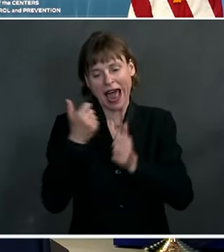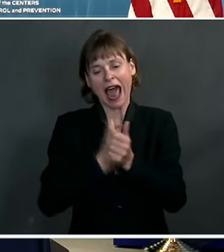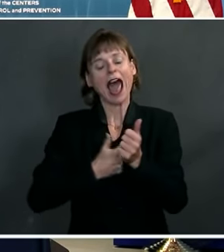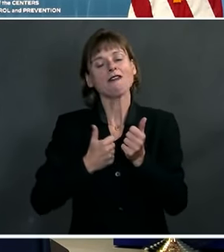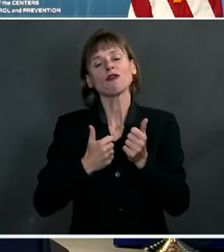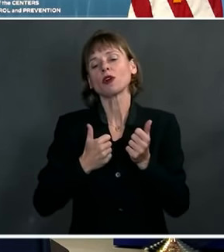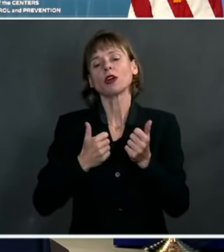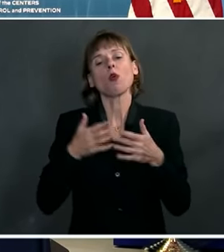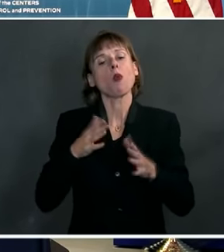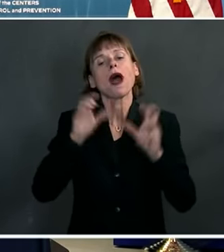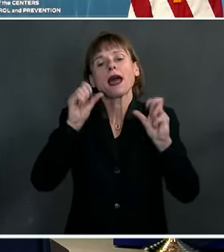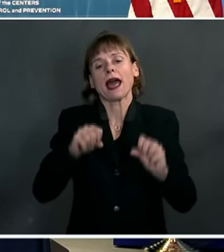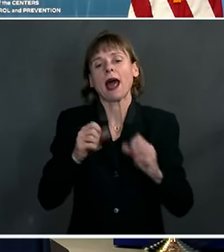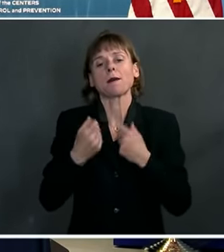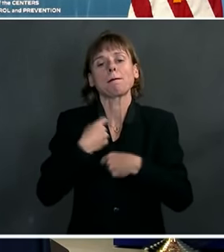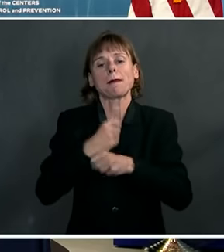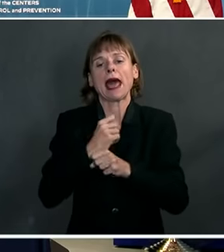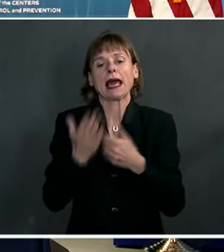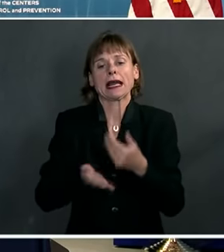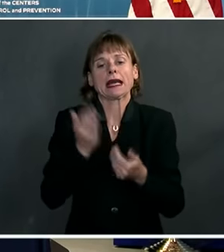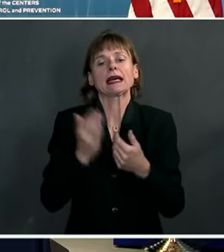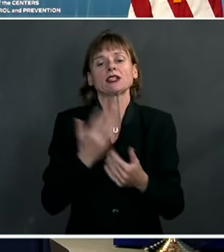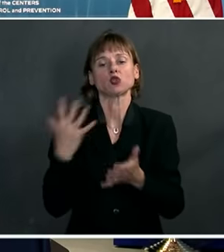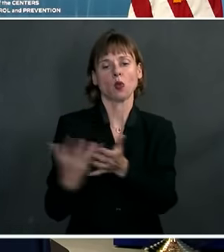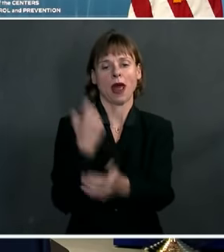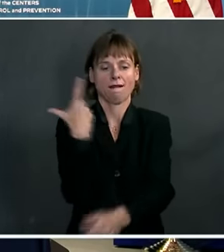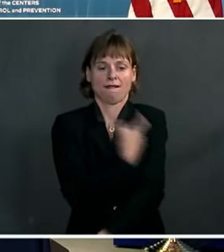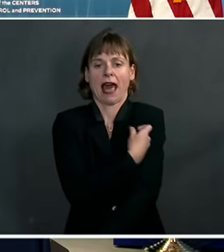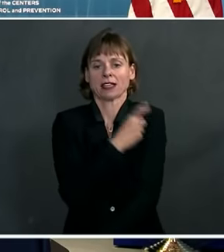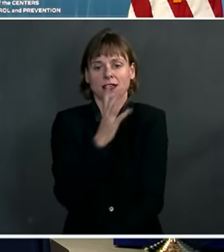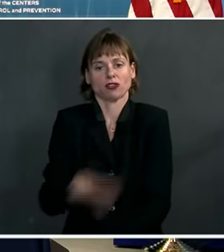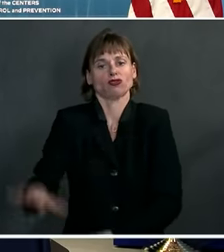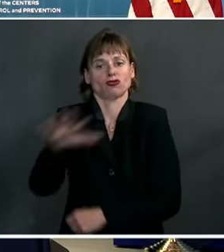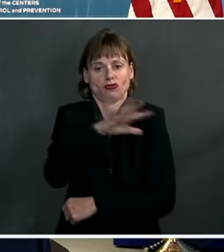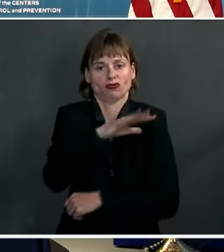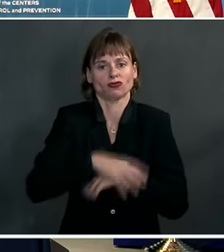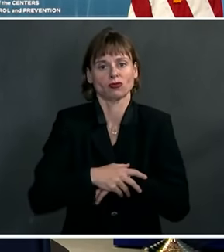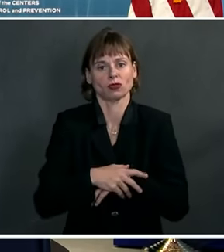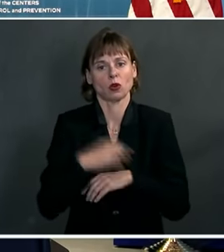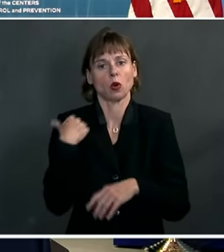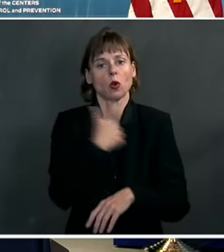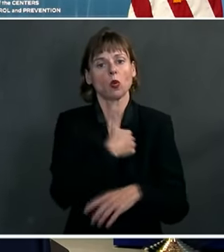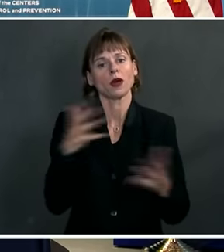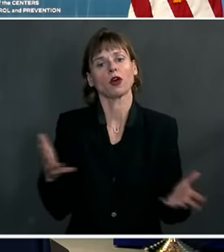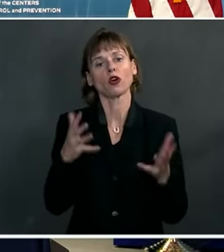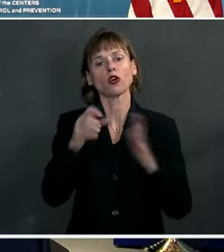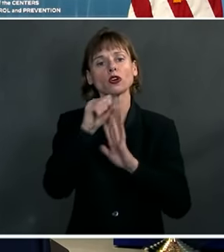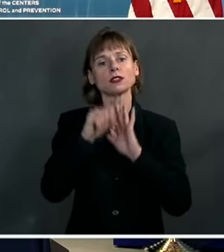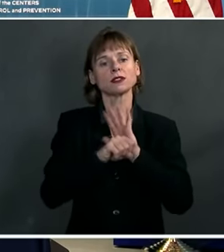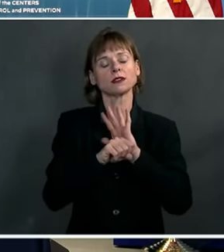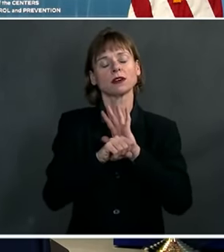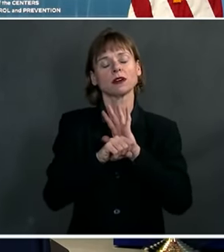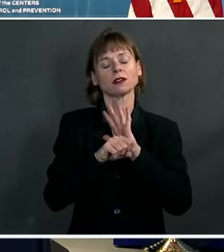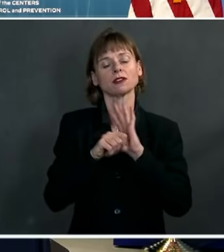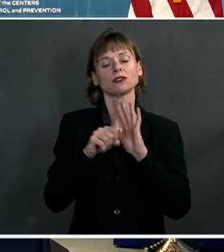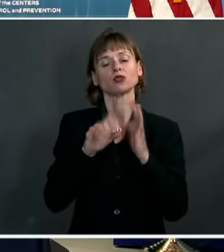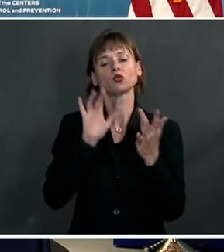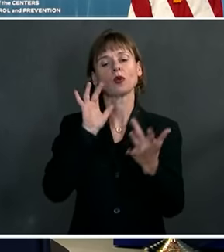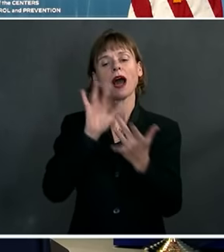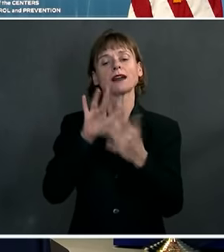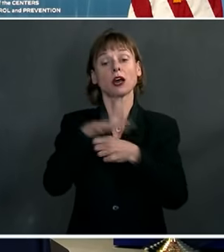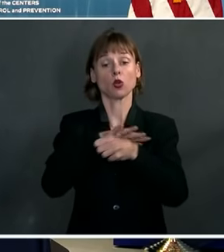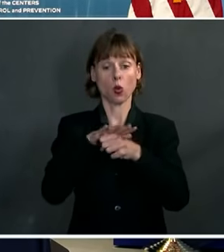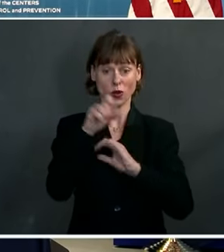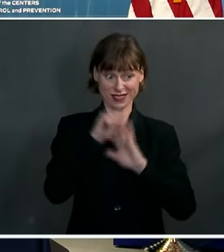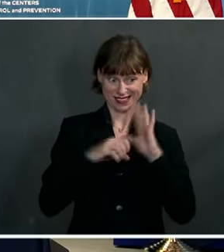out in the field. We encourage individuals to contact their local and state health departments, their local Medical Reserve